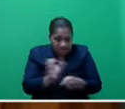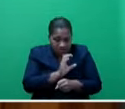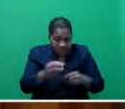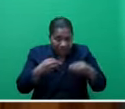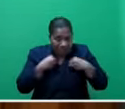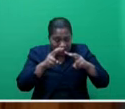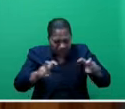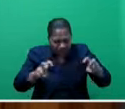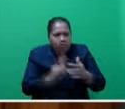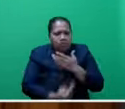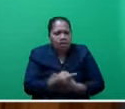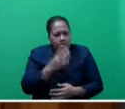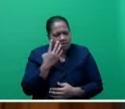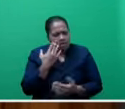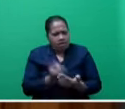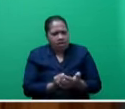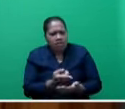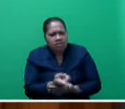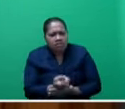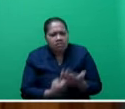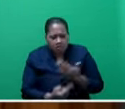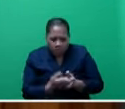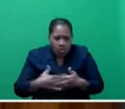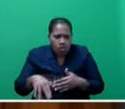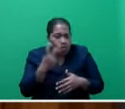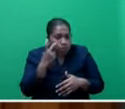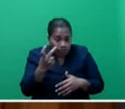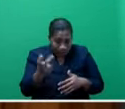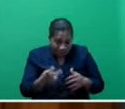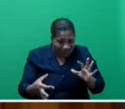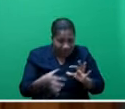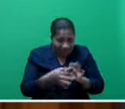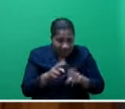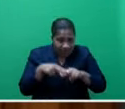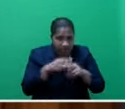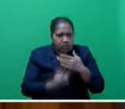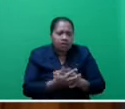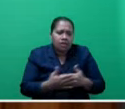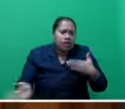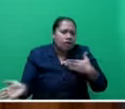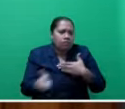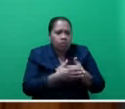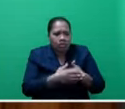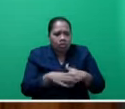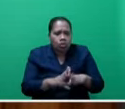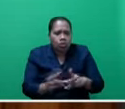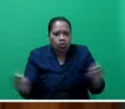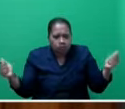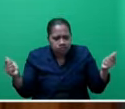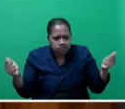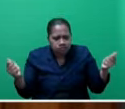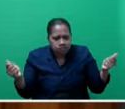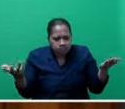half of all tourism-related businesses in Fiji are closed, dissolved, or hibernating. One does not need to look